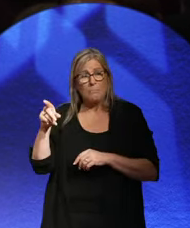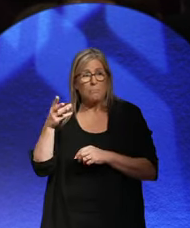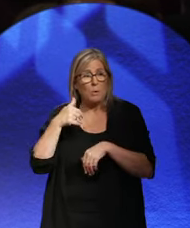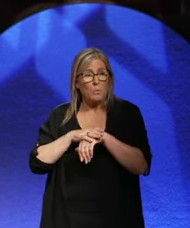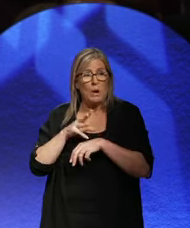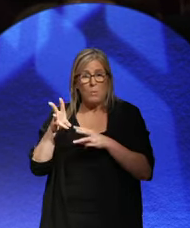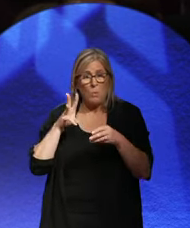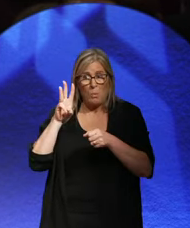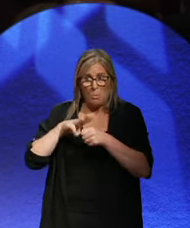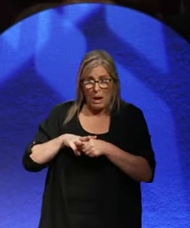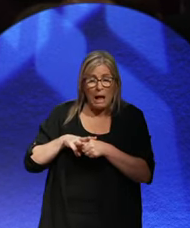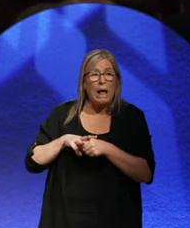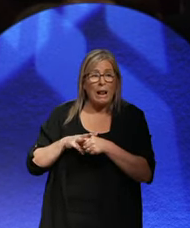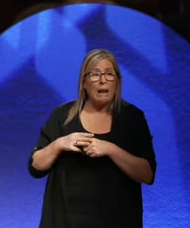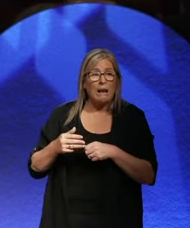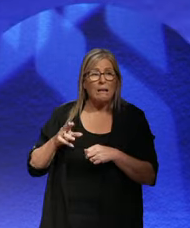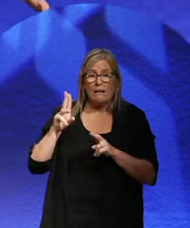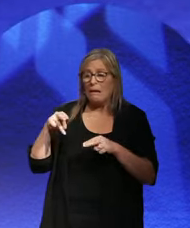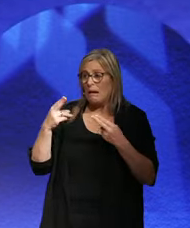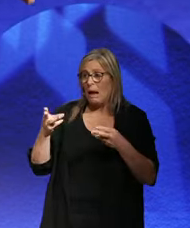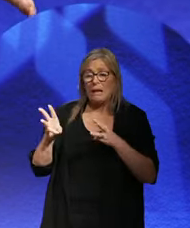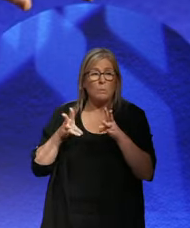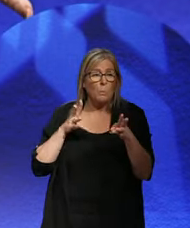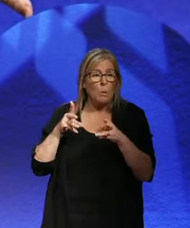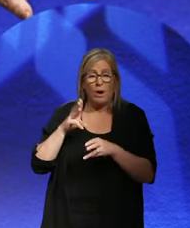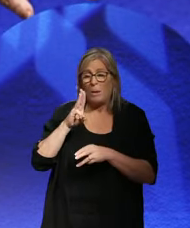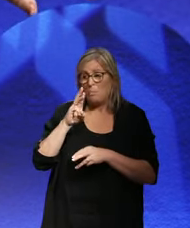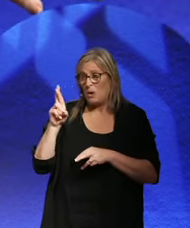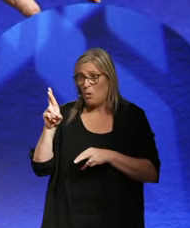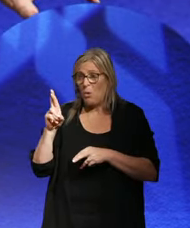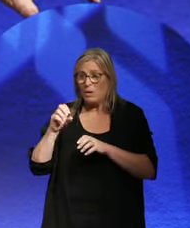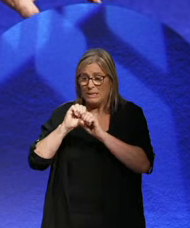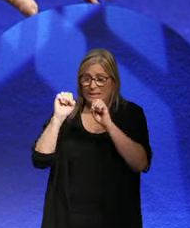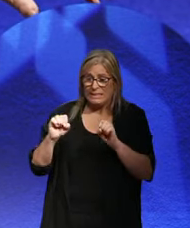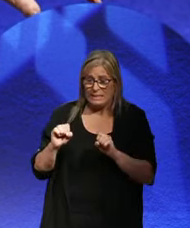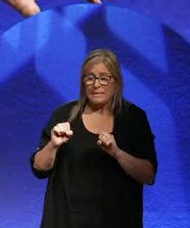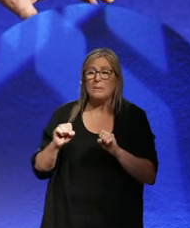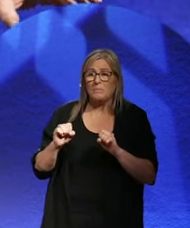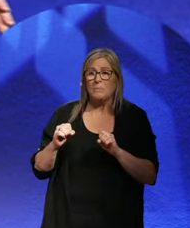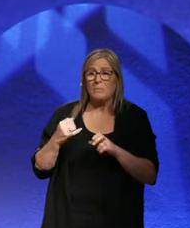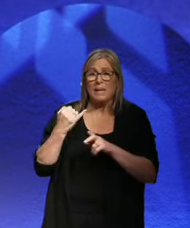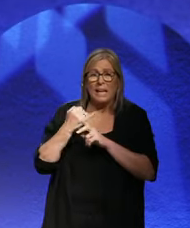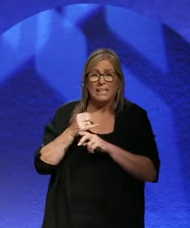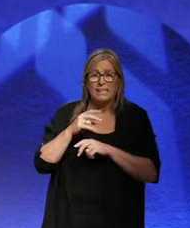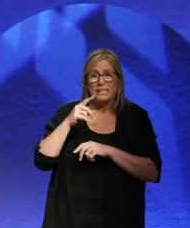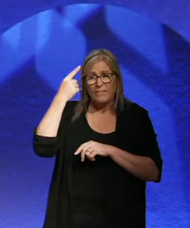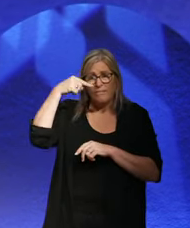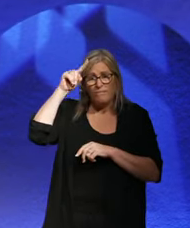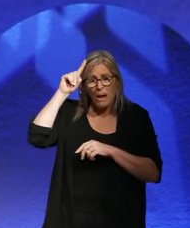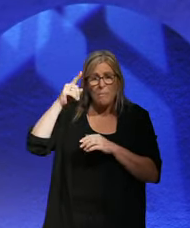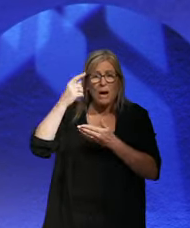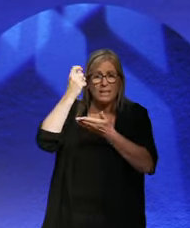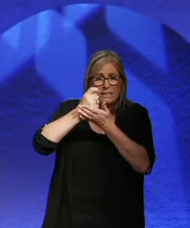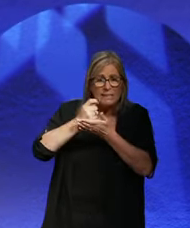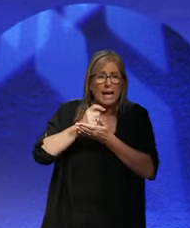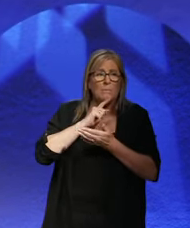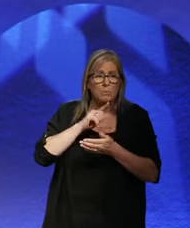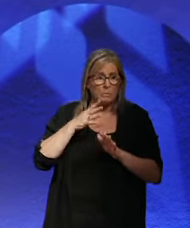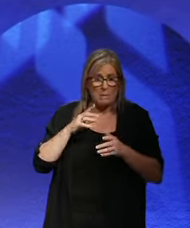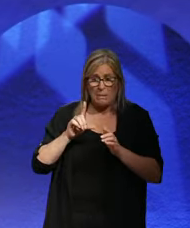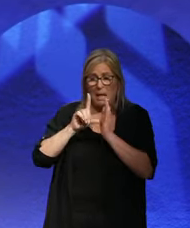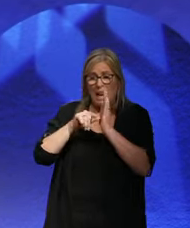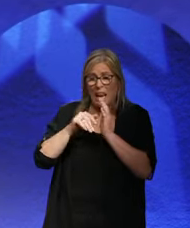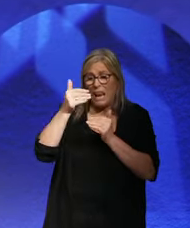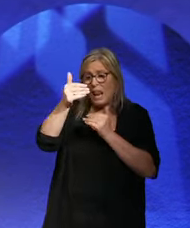couldn't work a proportional representation system, you know, in the Weimar period, but they could work it later. Maybe it's the